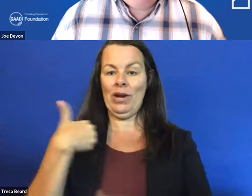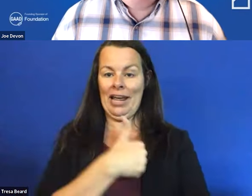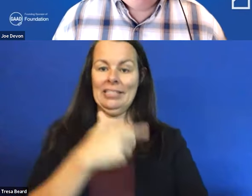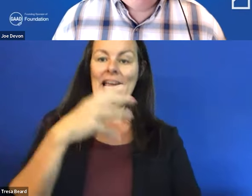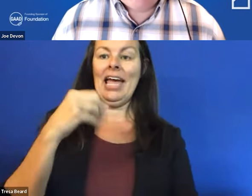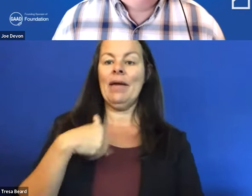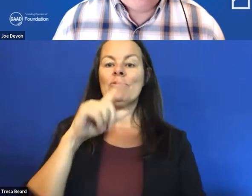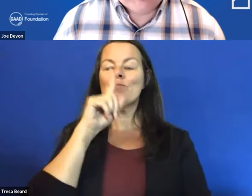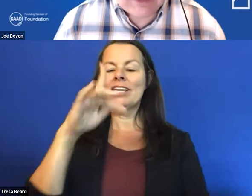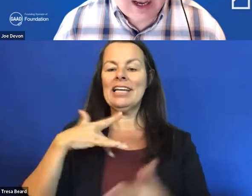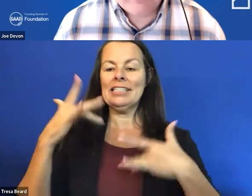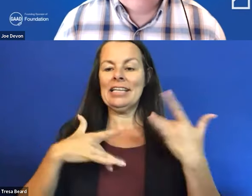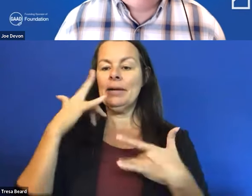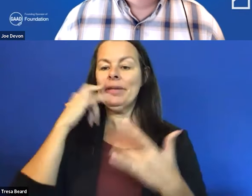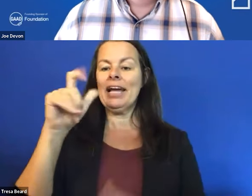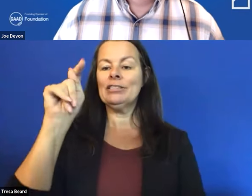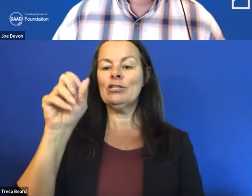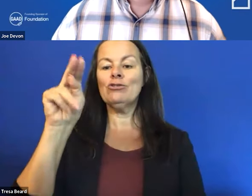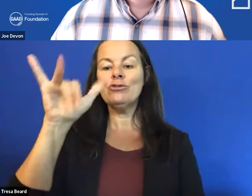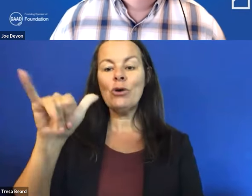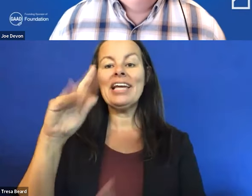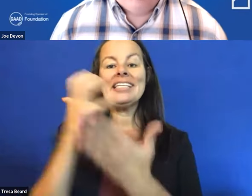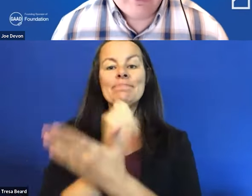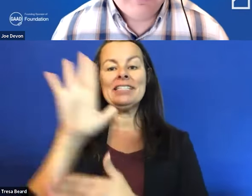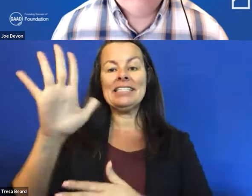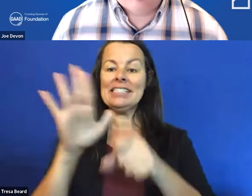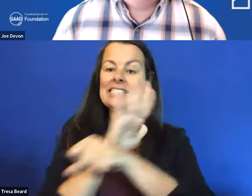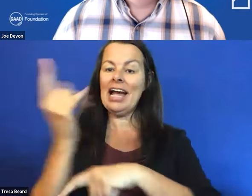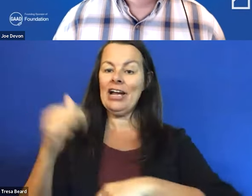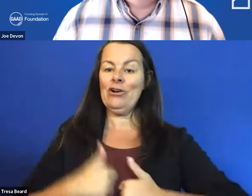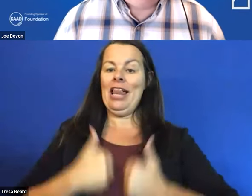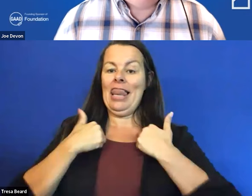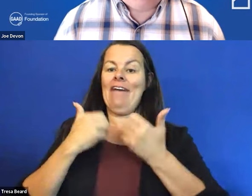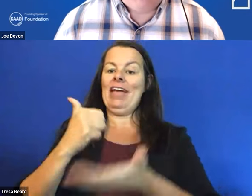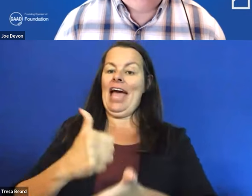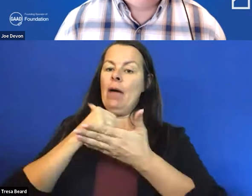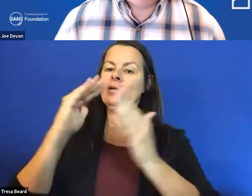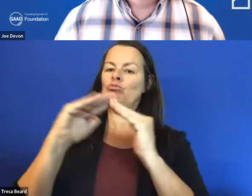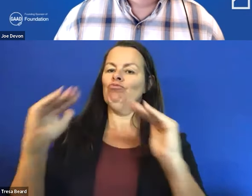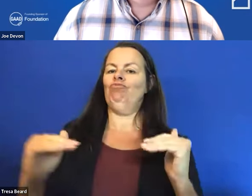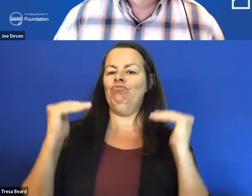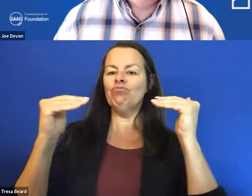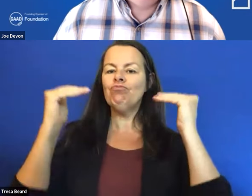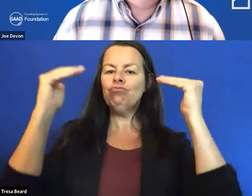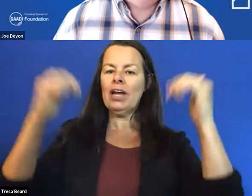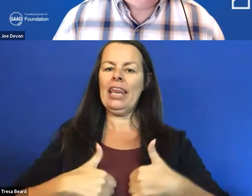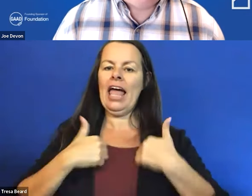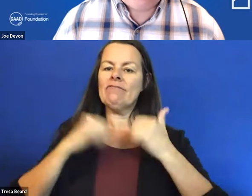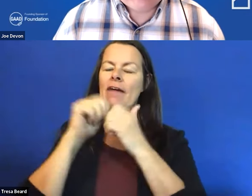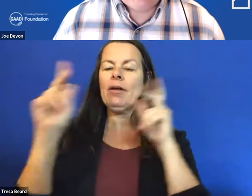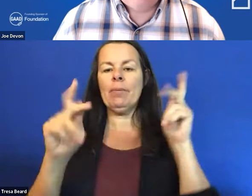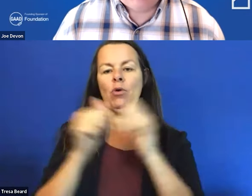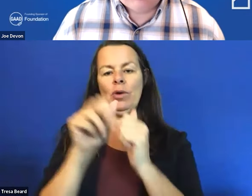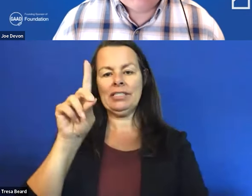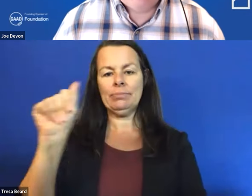Tony has spent his entire life helping advance the lives of people with disabilities. Tony has been a